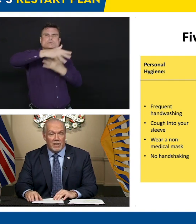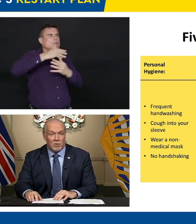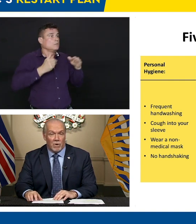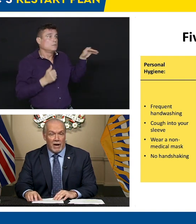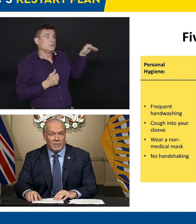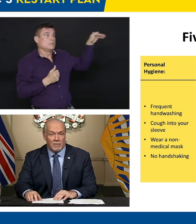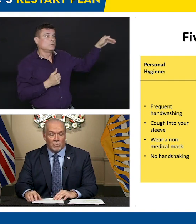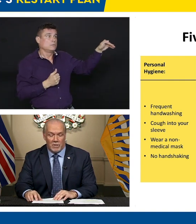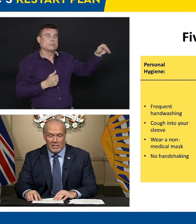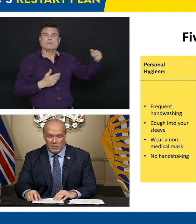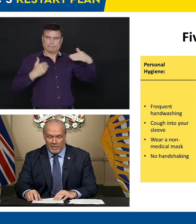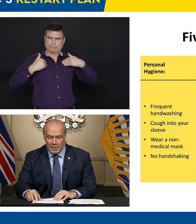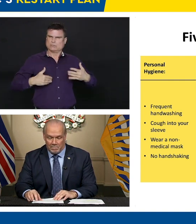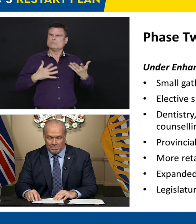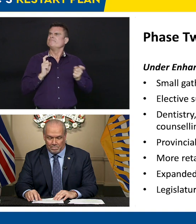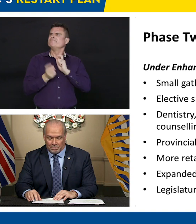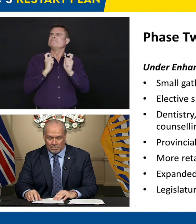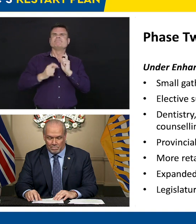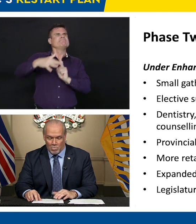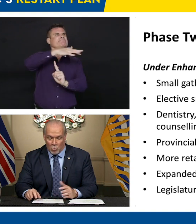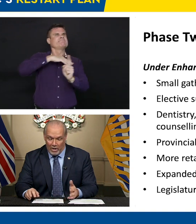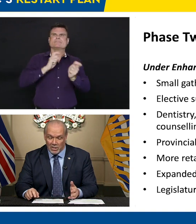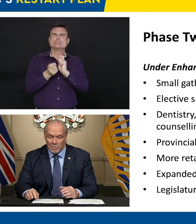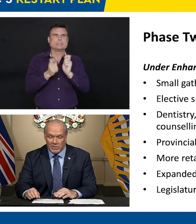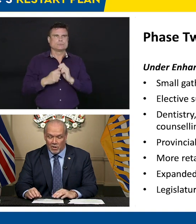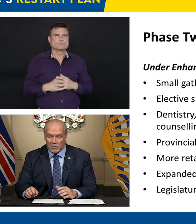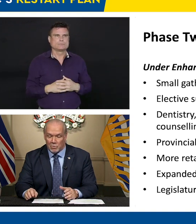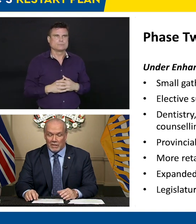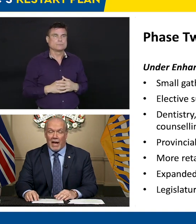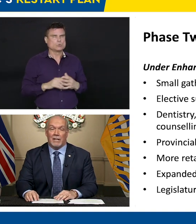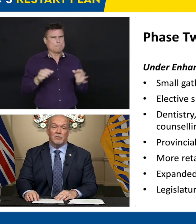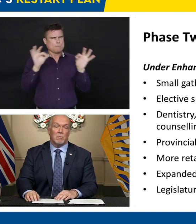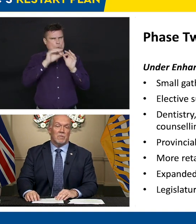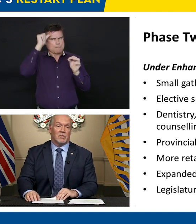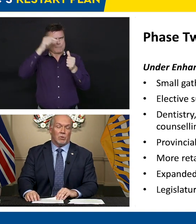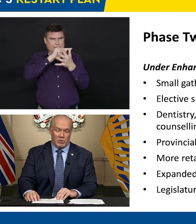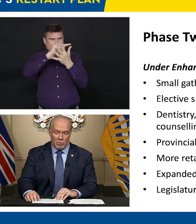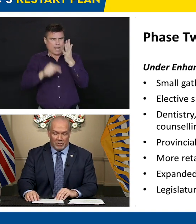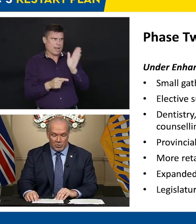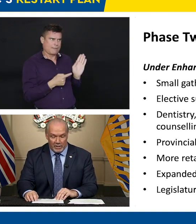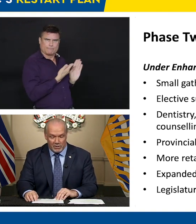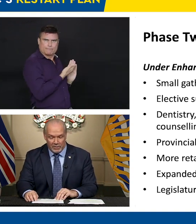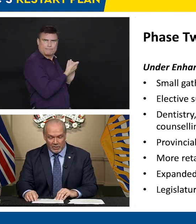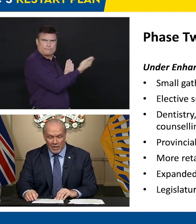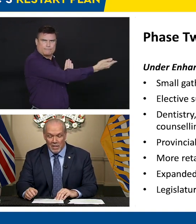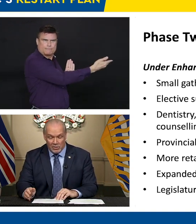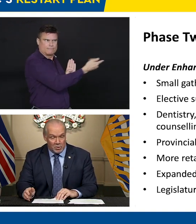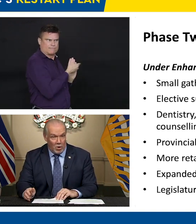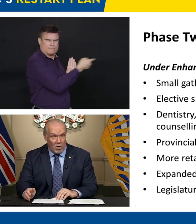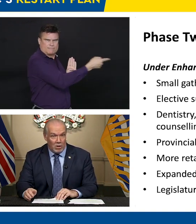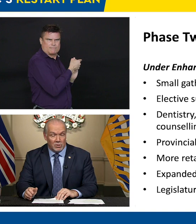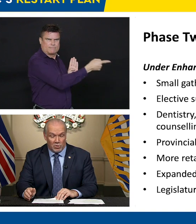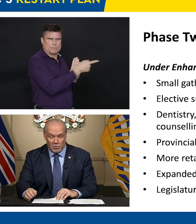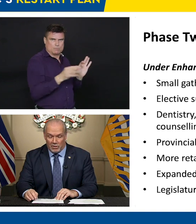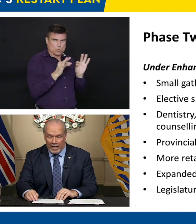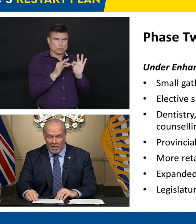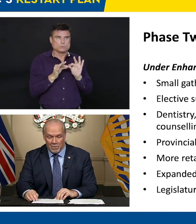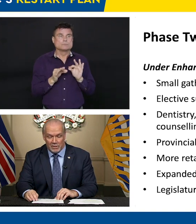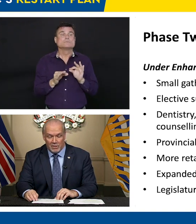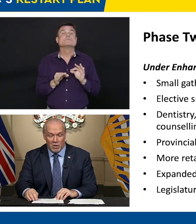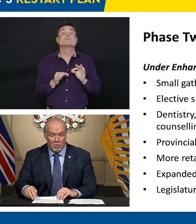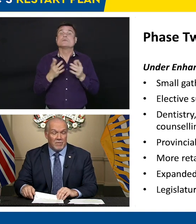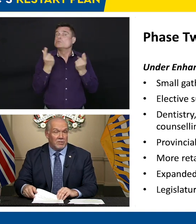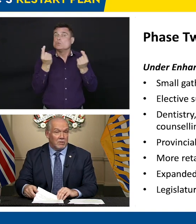safely interact with each other. As we start to relax some of the social restrictions, small social